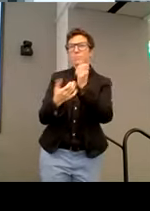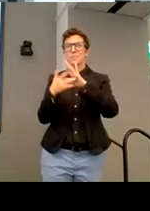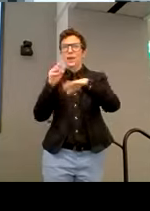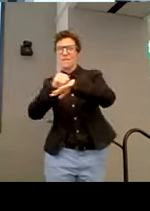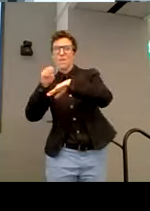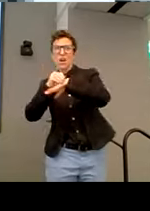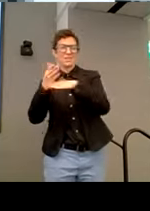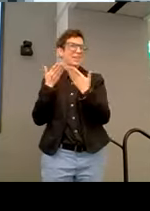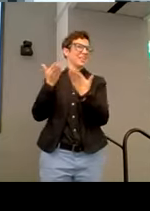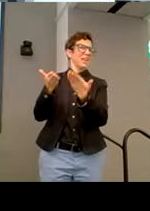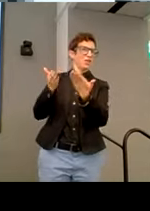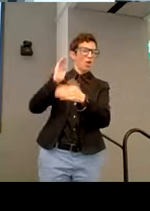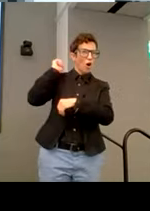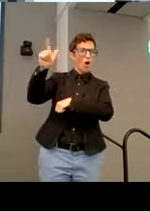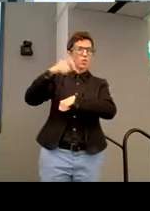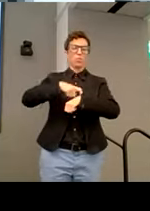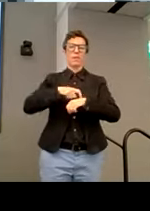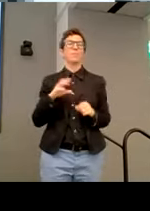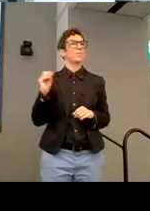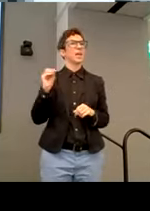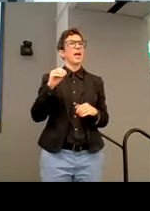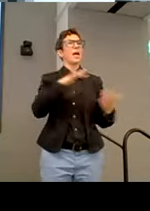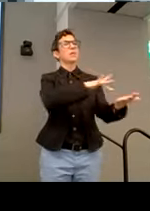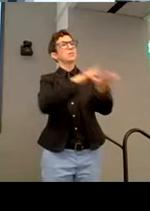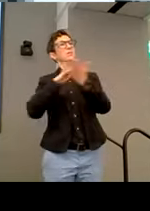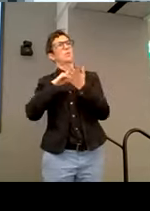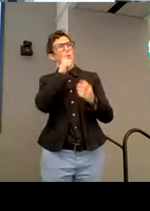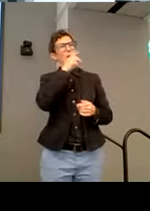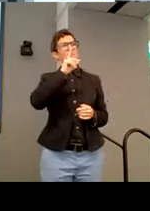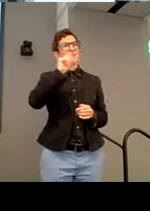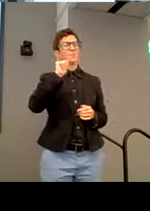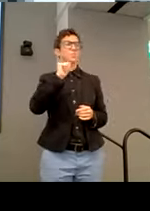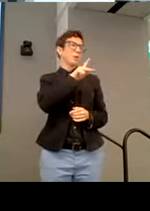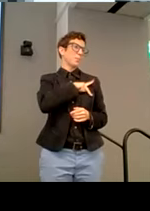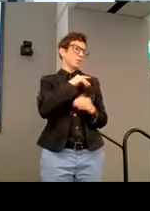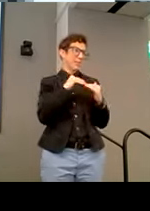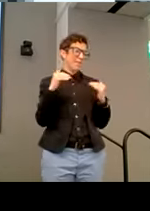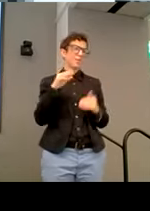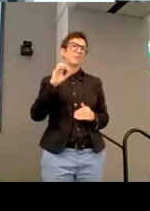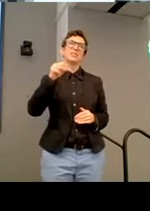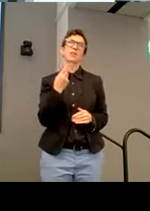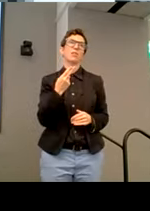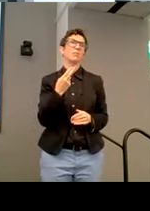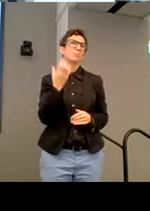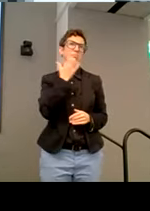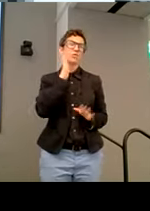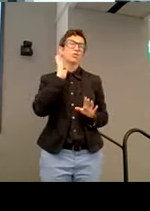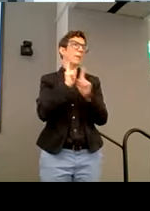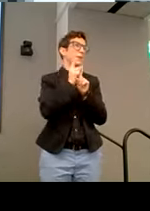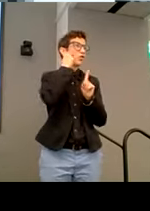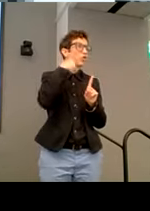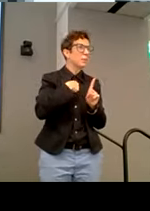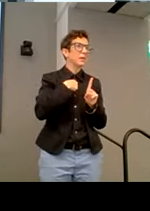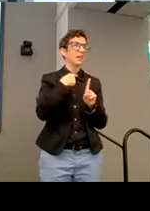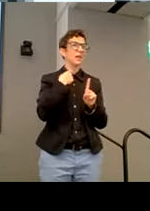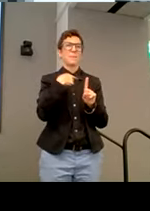advice and to get user feedback from people with disabilities. On a personal note, she's always also been an excellent mentor to me